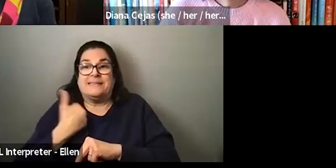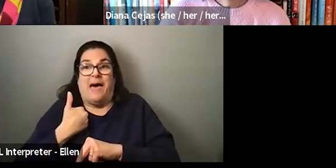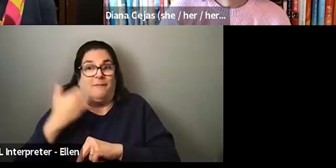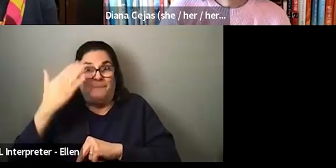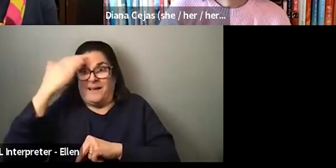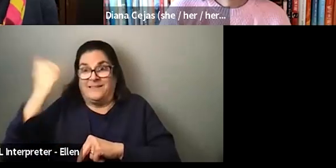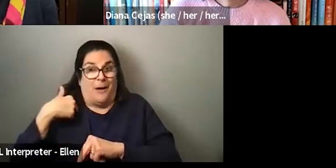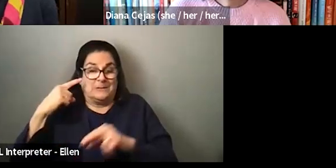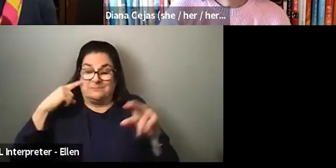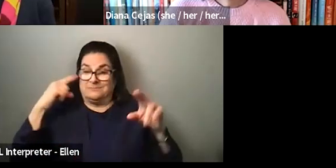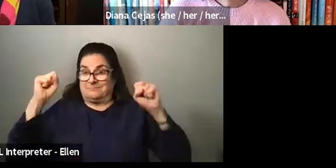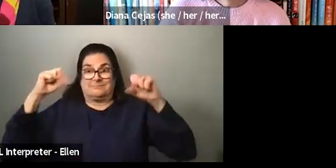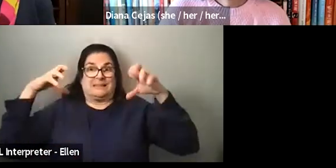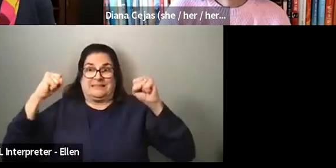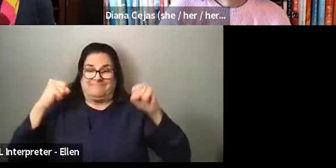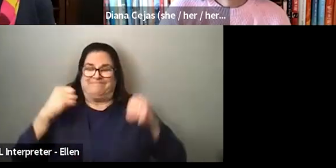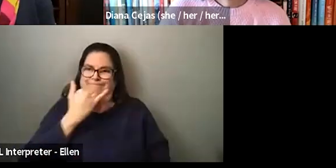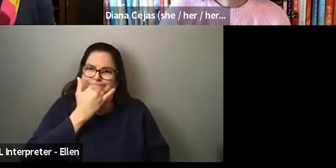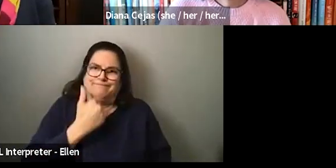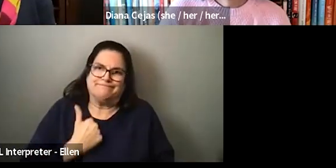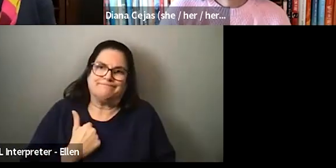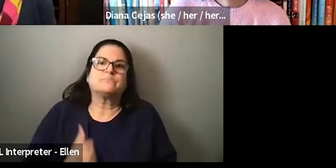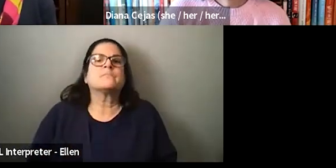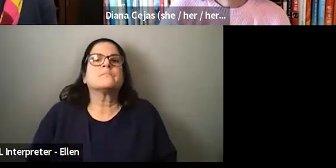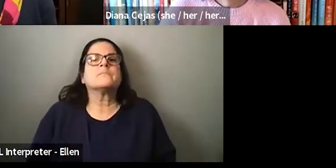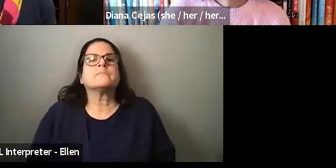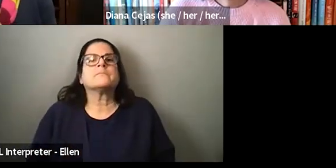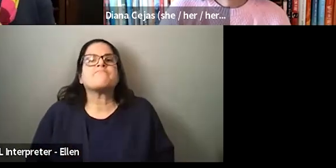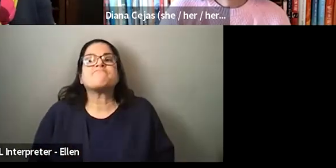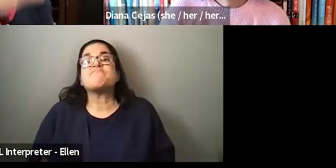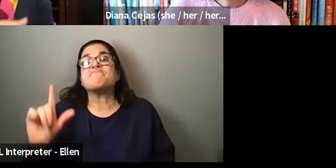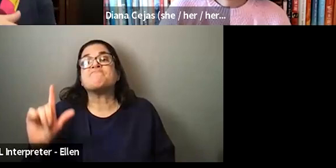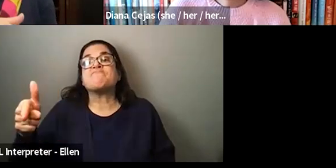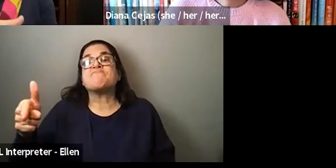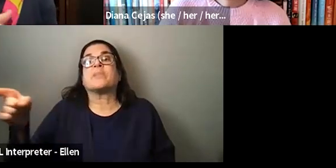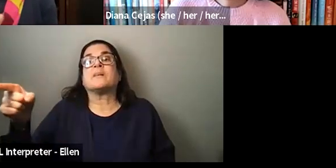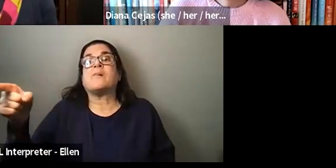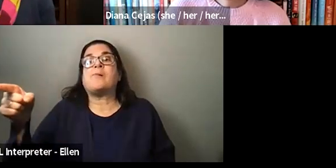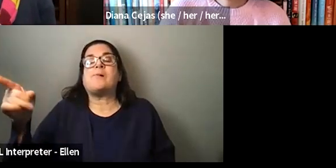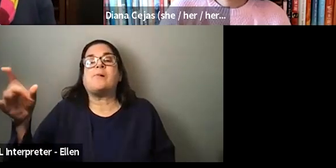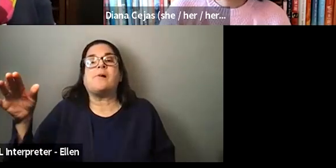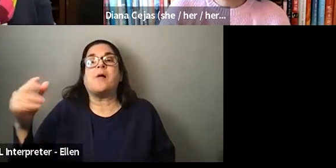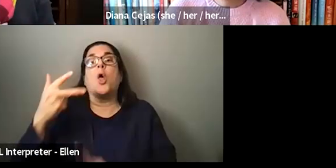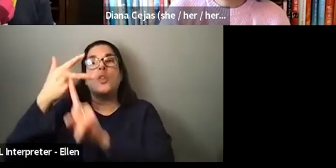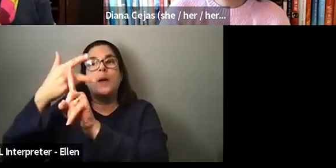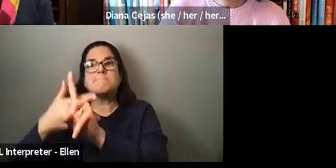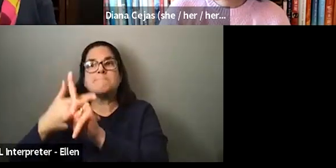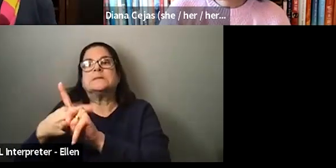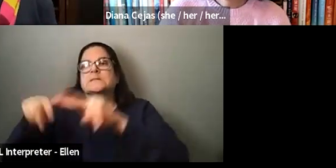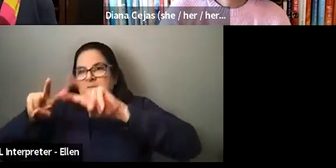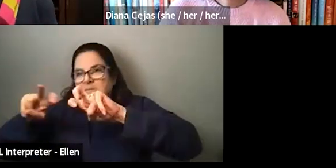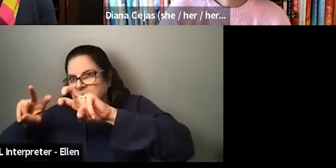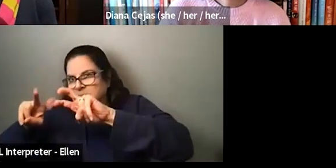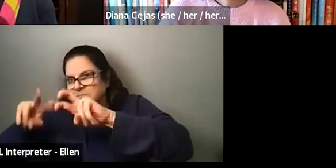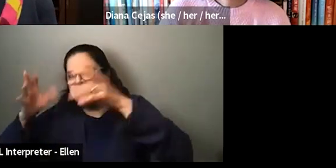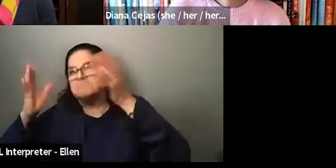um, should have done that. And in the end, um, they did, it took them three months to figure it out, but they did decide